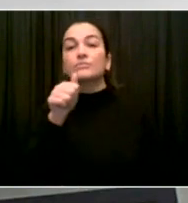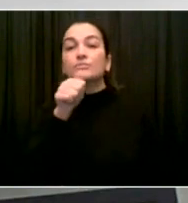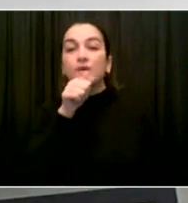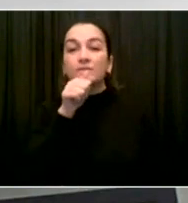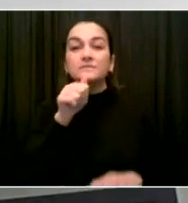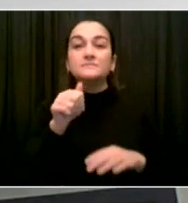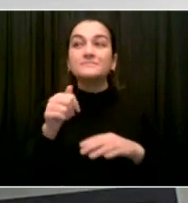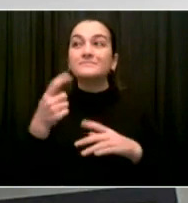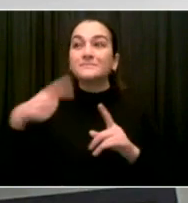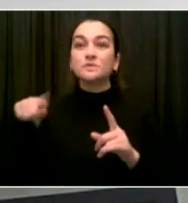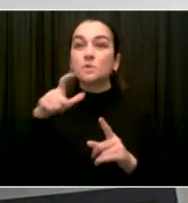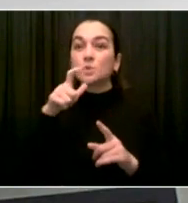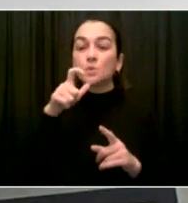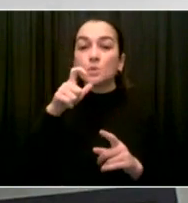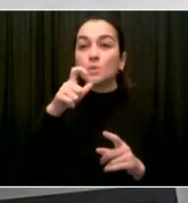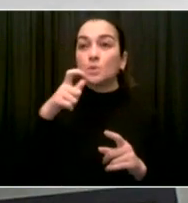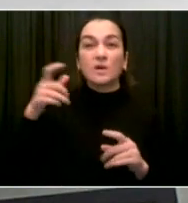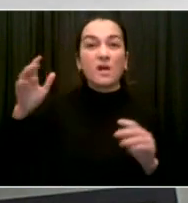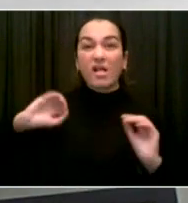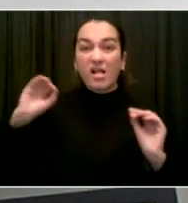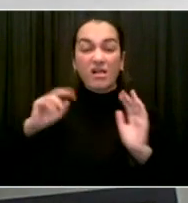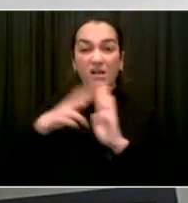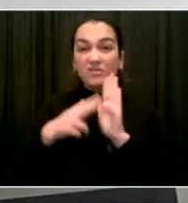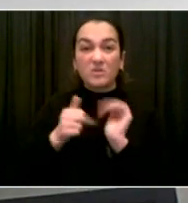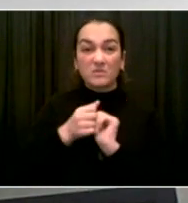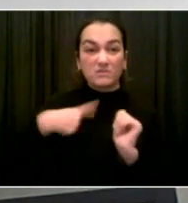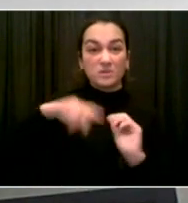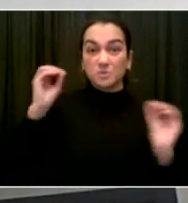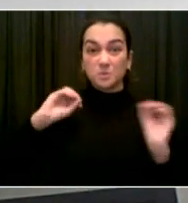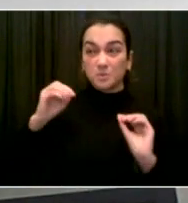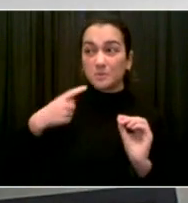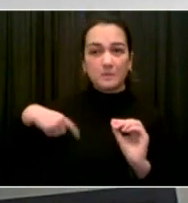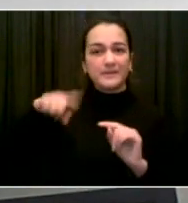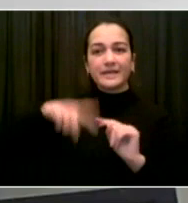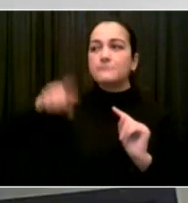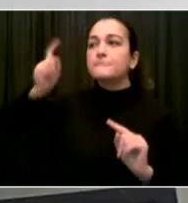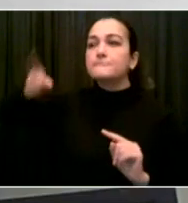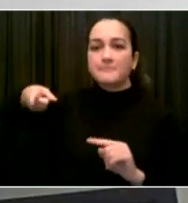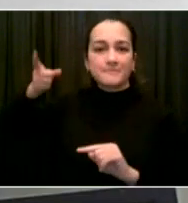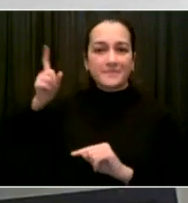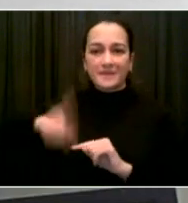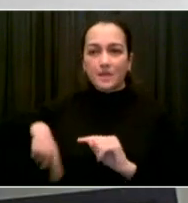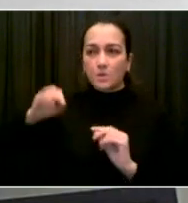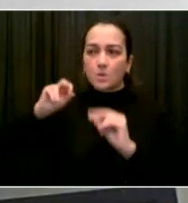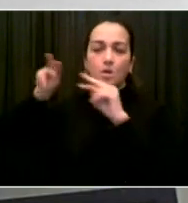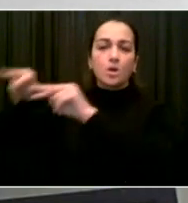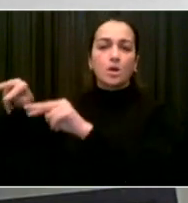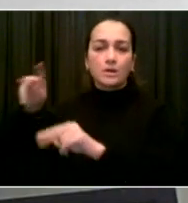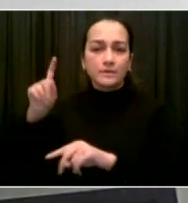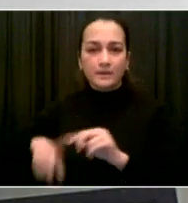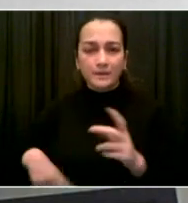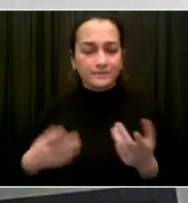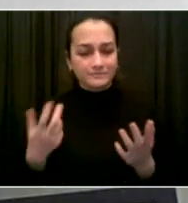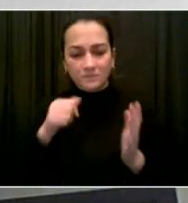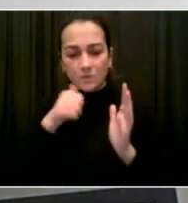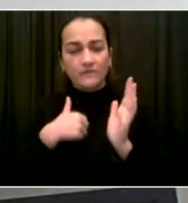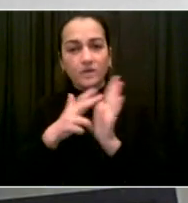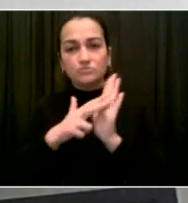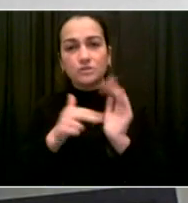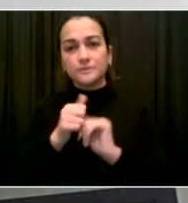our sister department, the Department of Health and Mental Hygiene, the Test and Trace Corps, at those places,